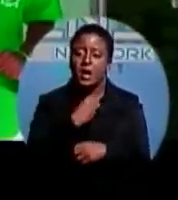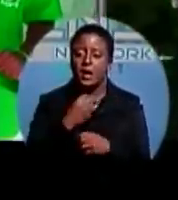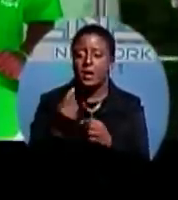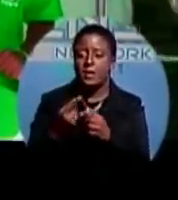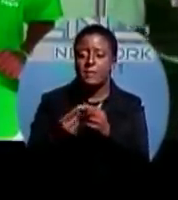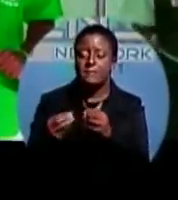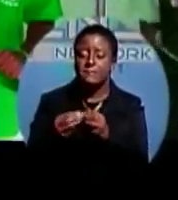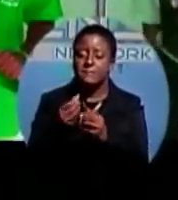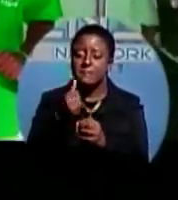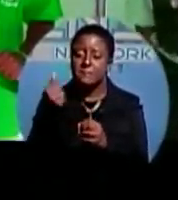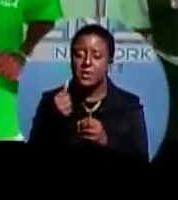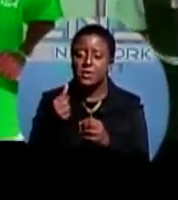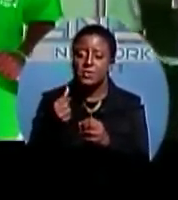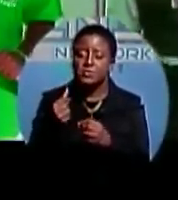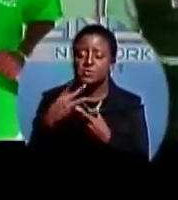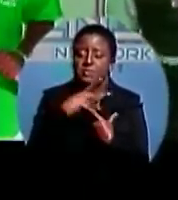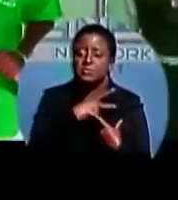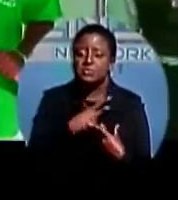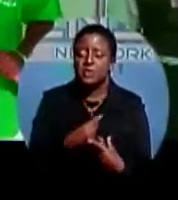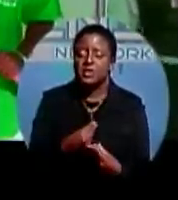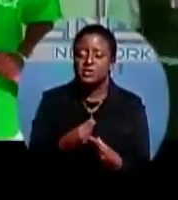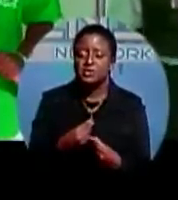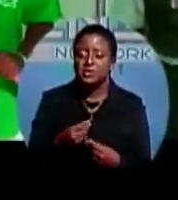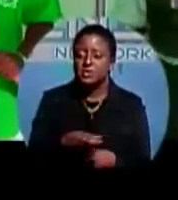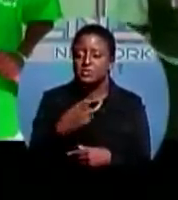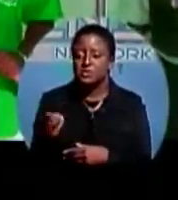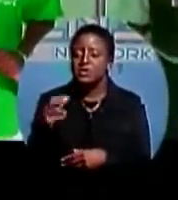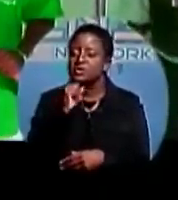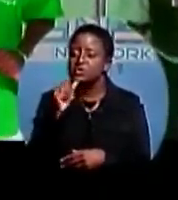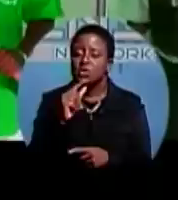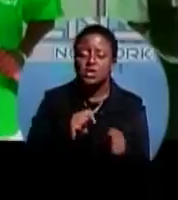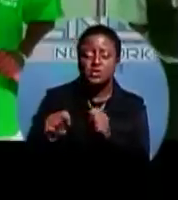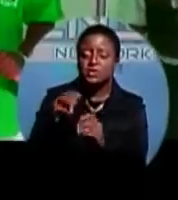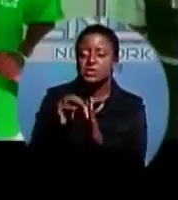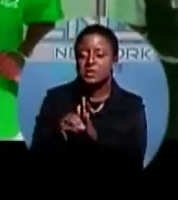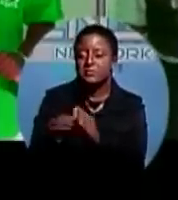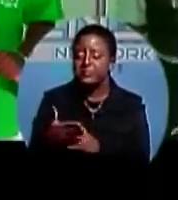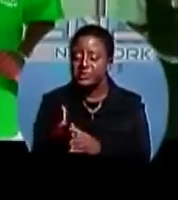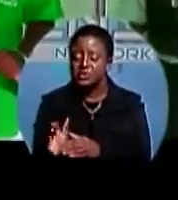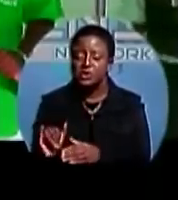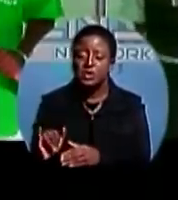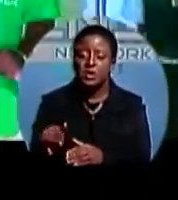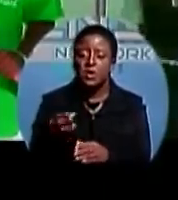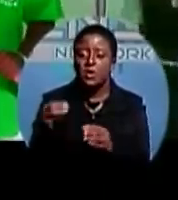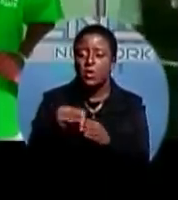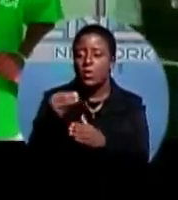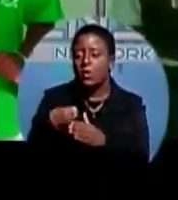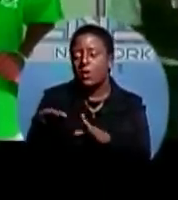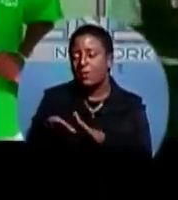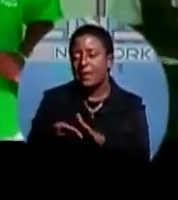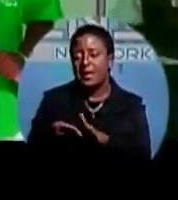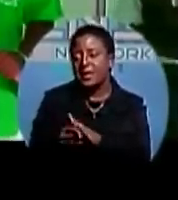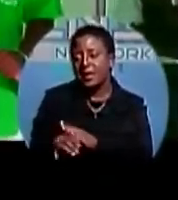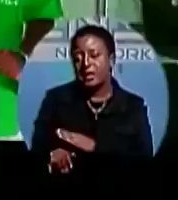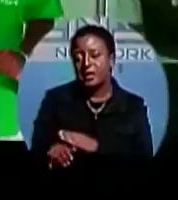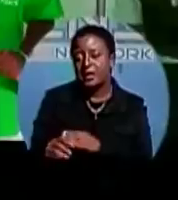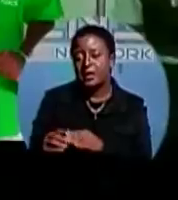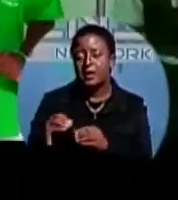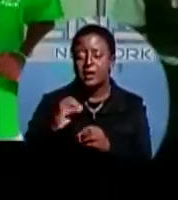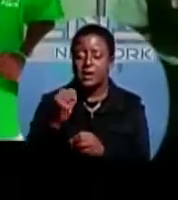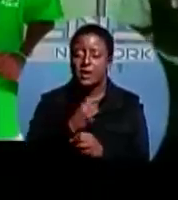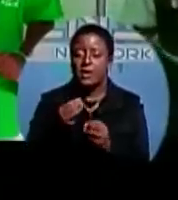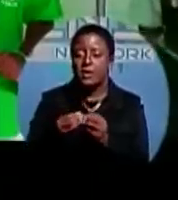precious resource is not tourism. It's not fishing or banking. Our most precious